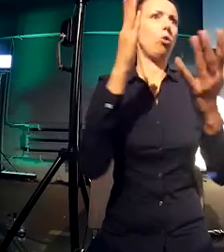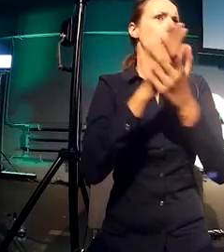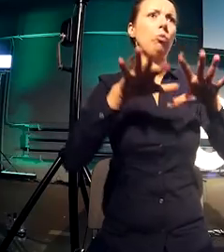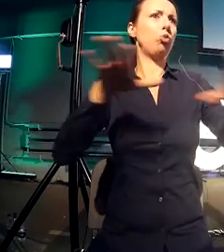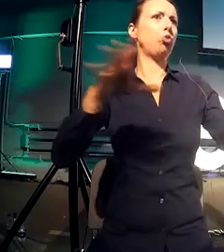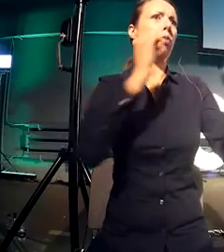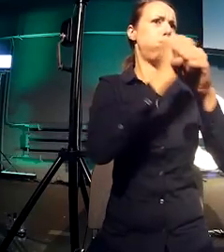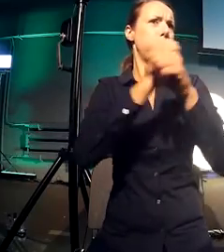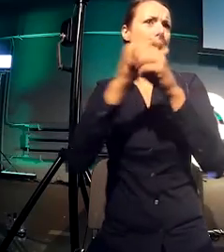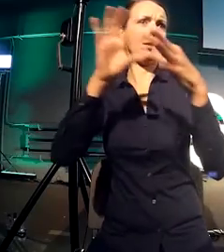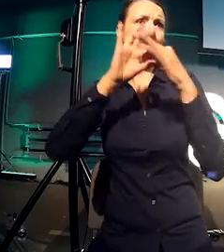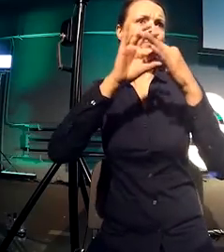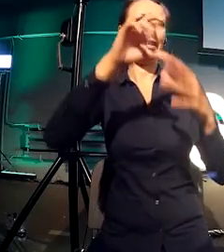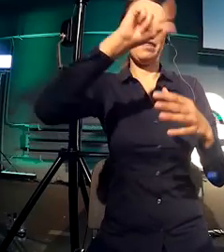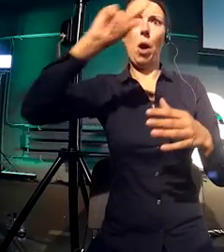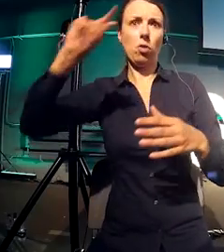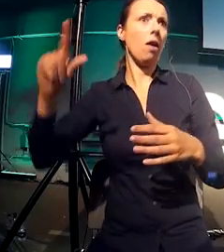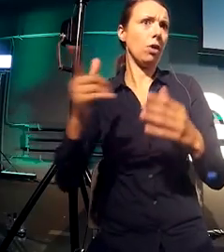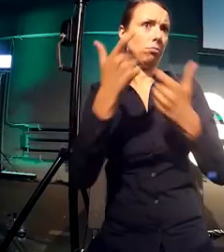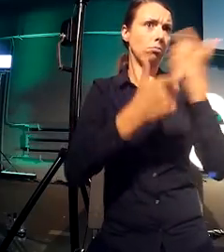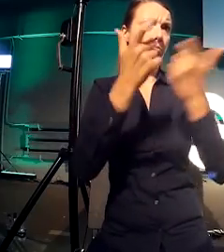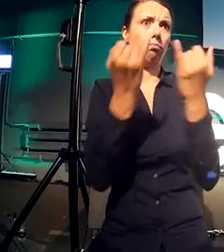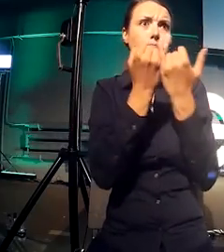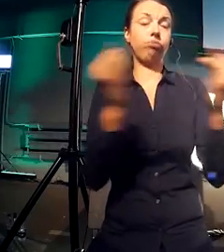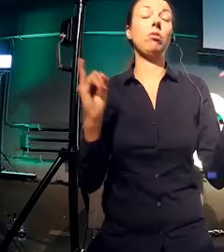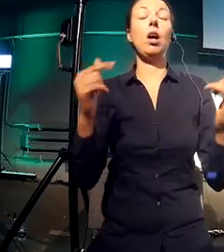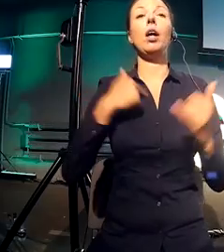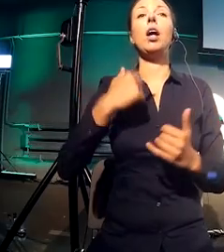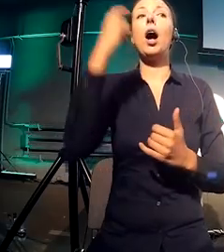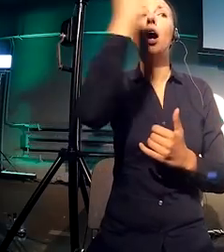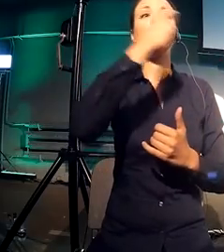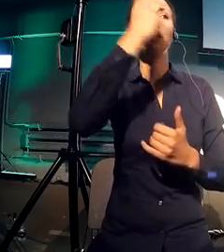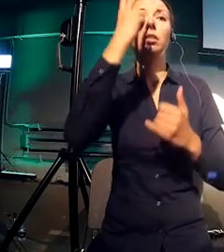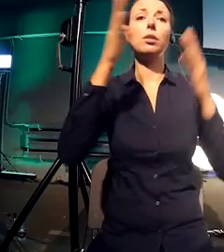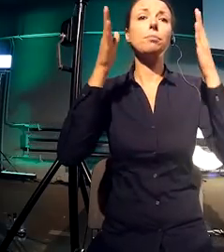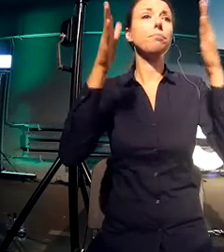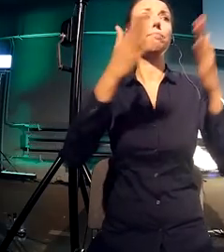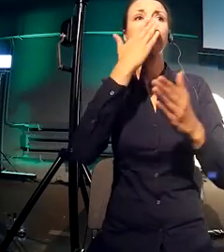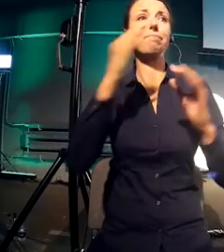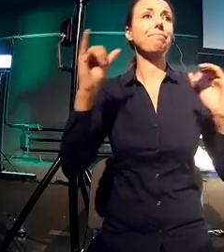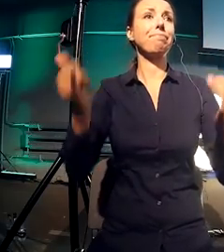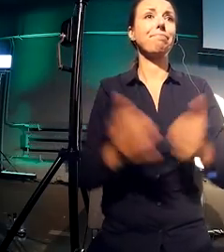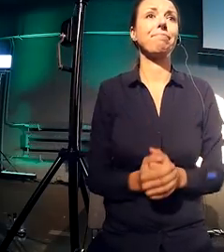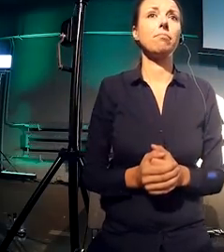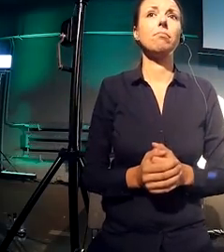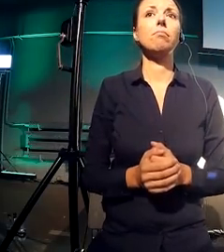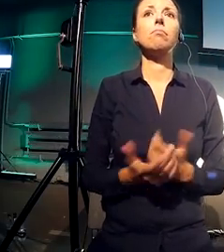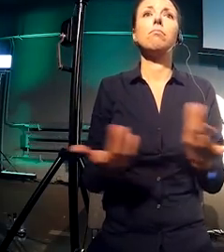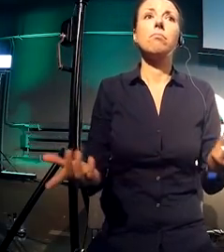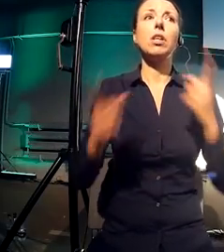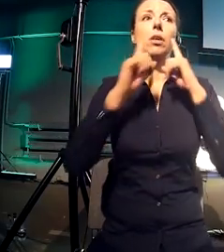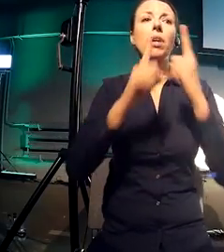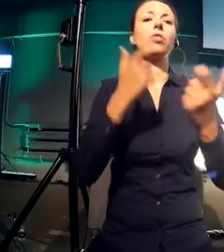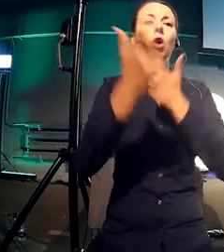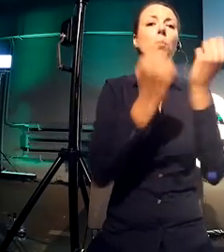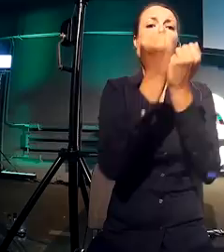take a word, and put it on a piece of paper. That's all we needed to do. Everybody came back the next week. I chose